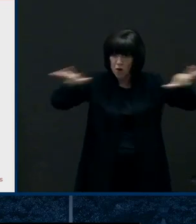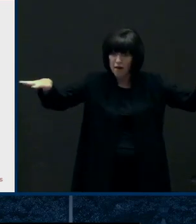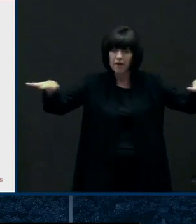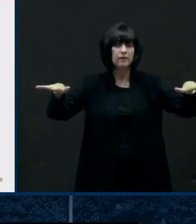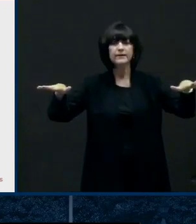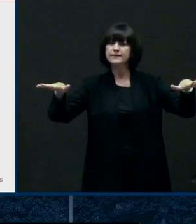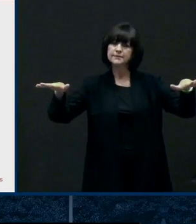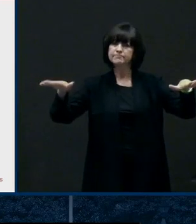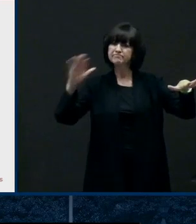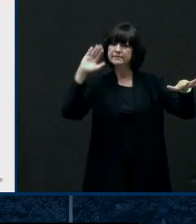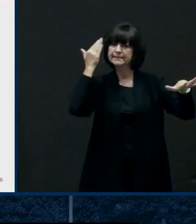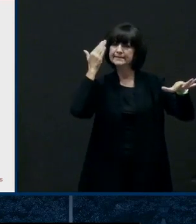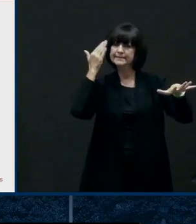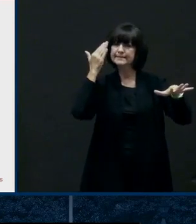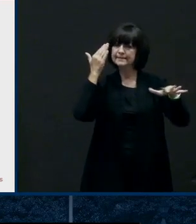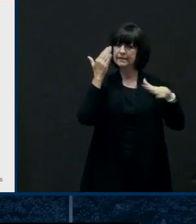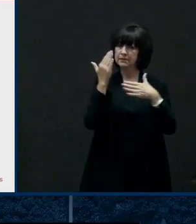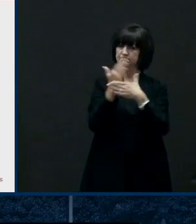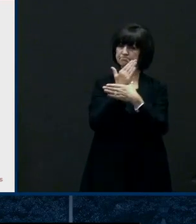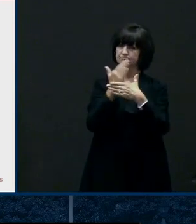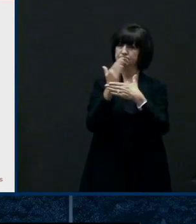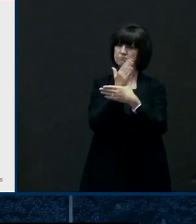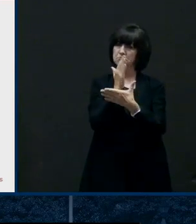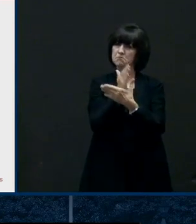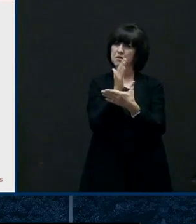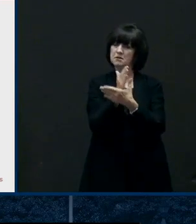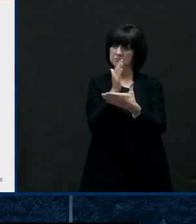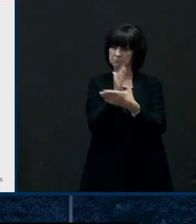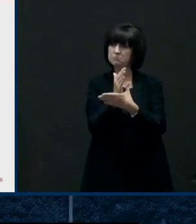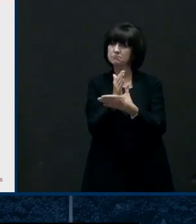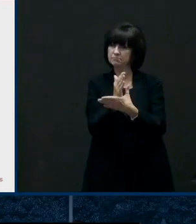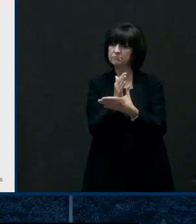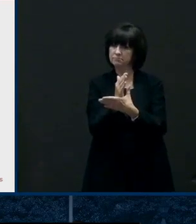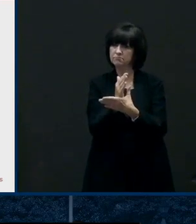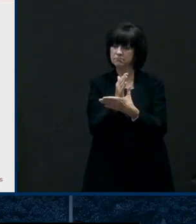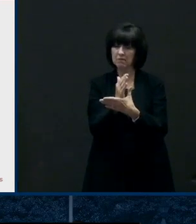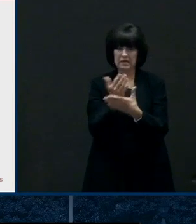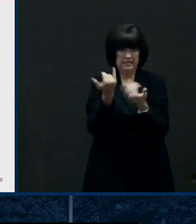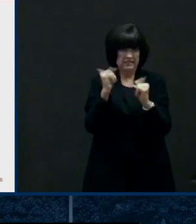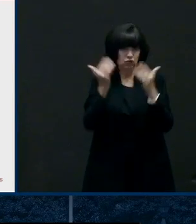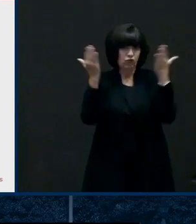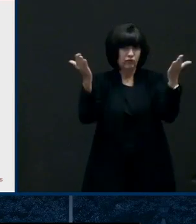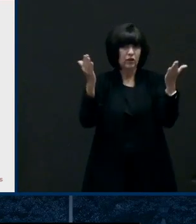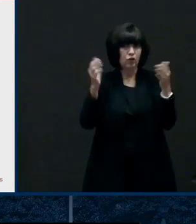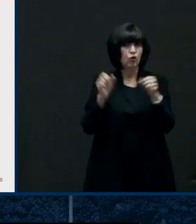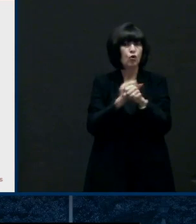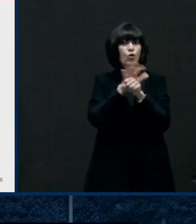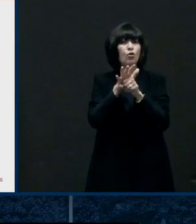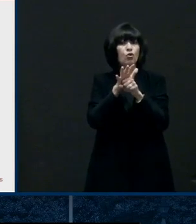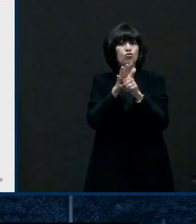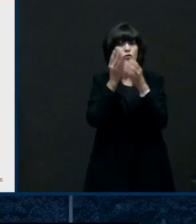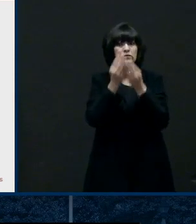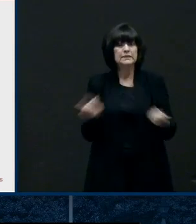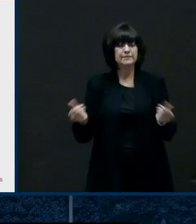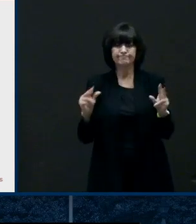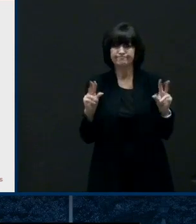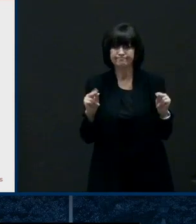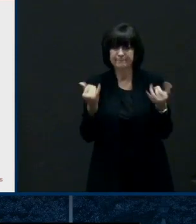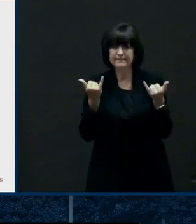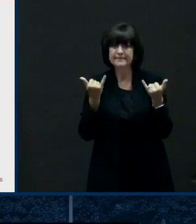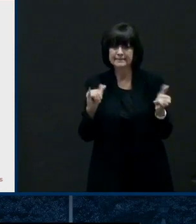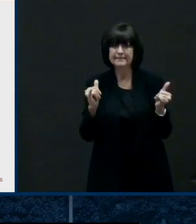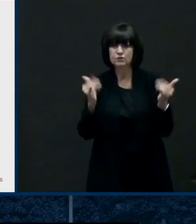there and it's really important that we do everything we can to prevent spread between individuals and